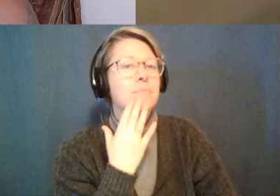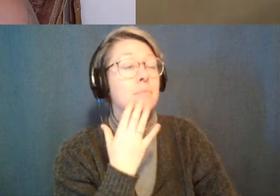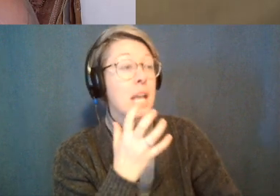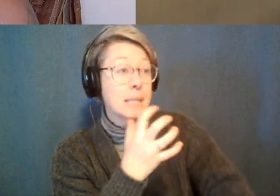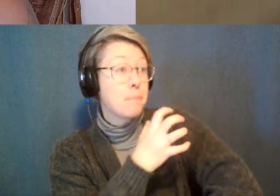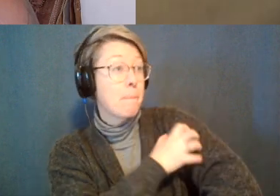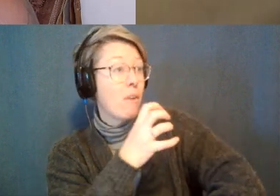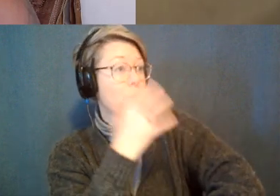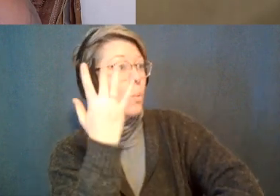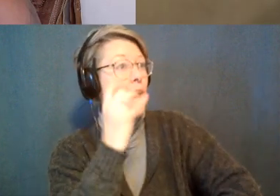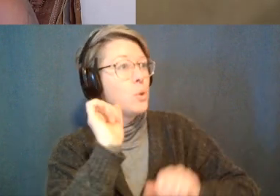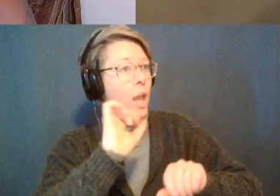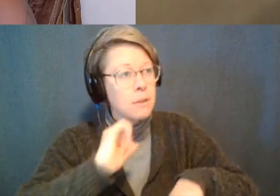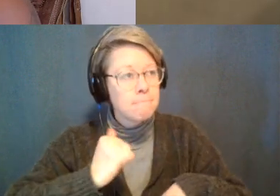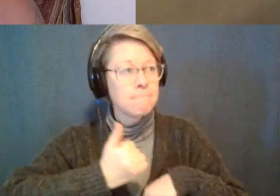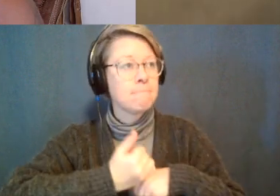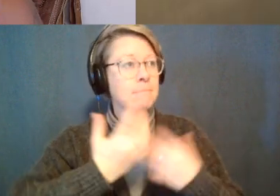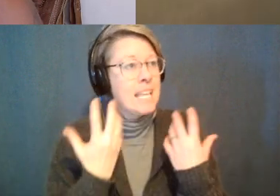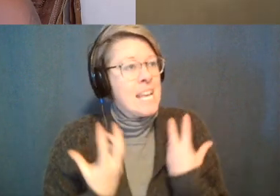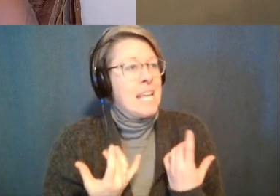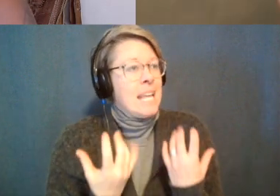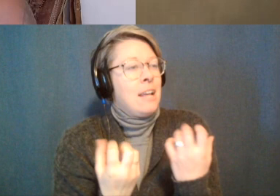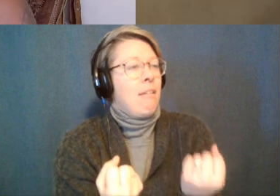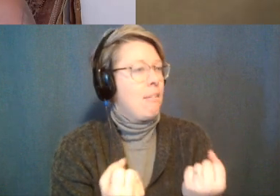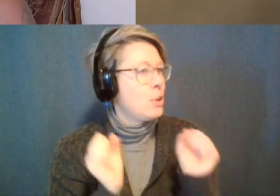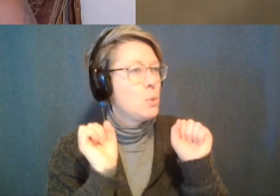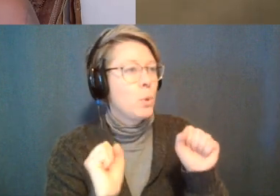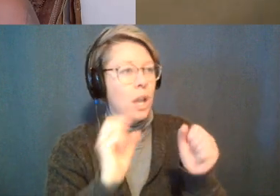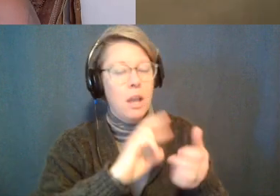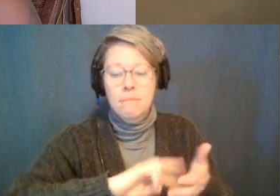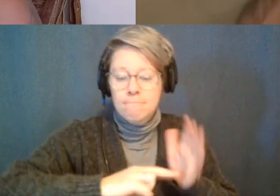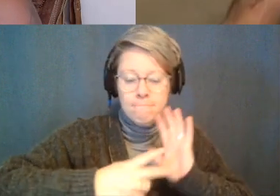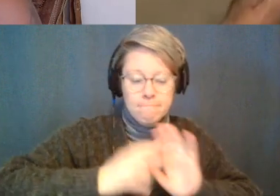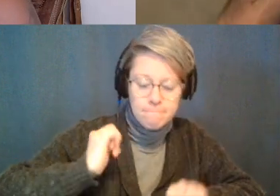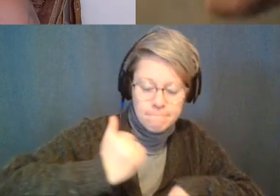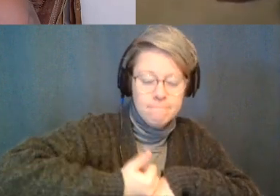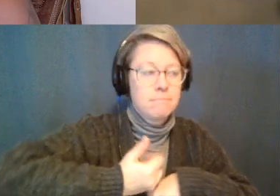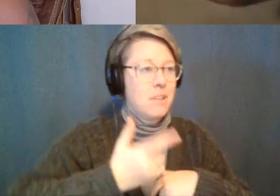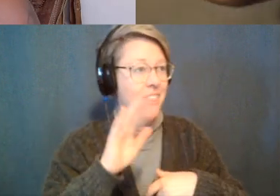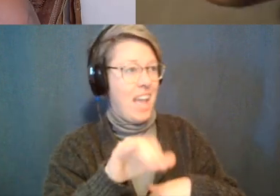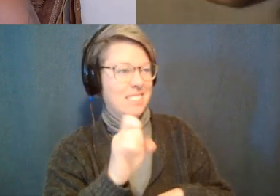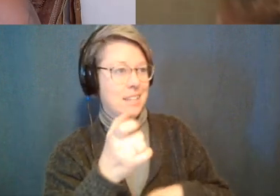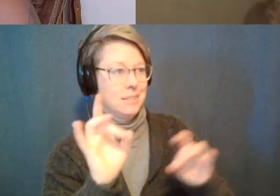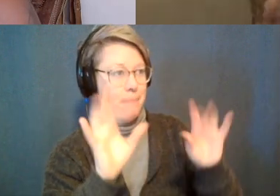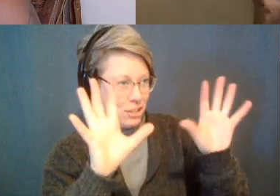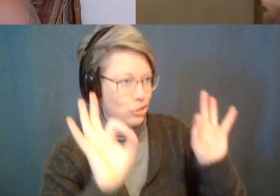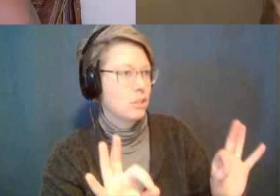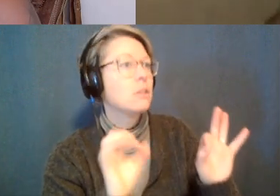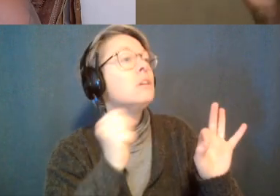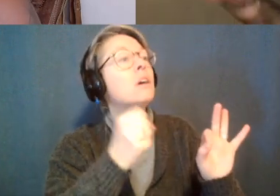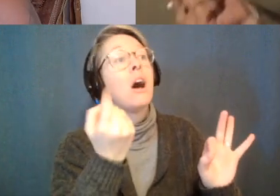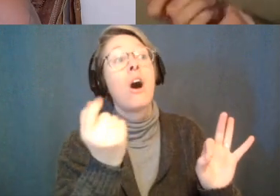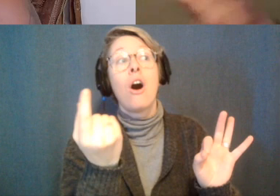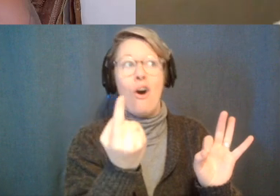manifest things that way you can heal parts of yourself that way like that is when you move into sex magic and then on top of that just as like a human